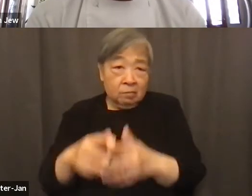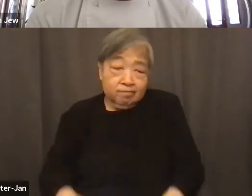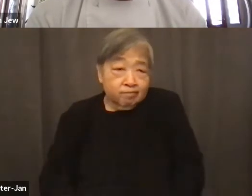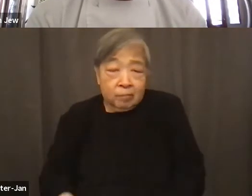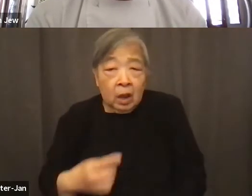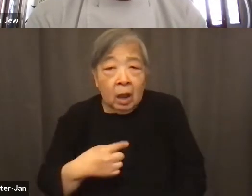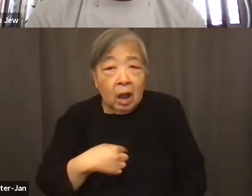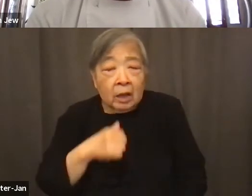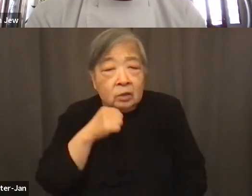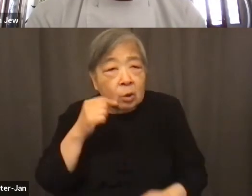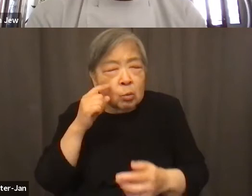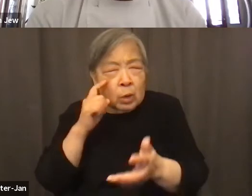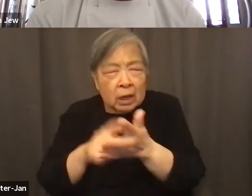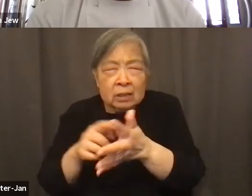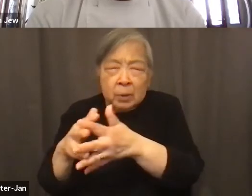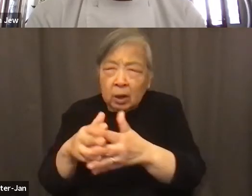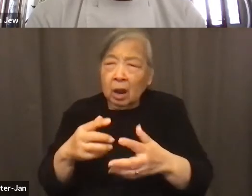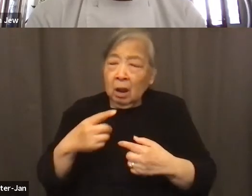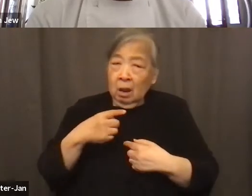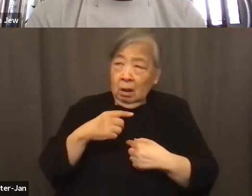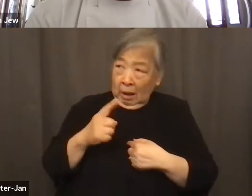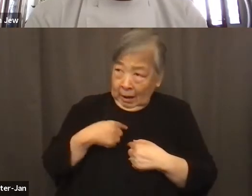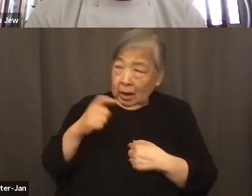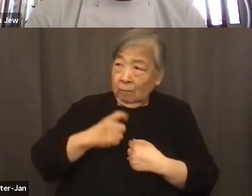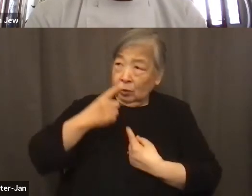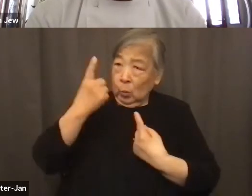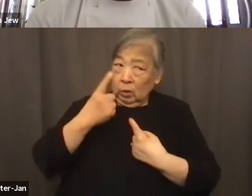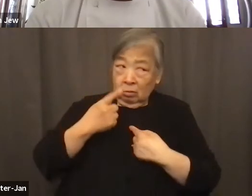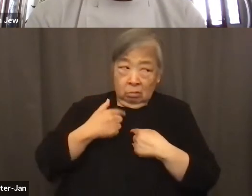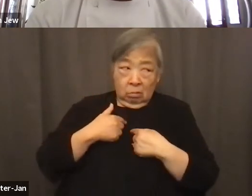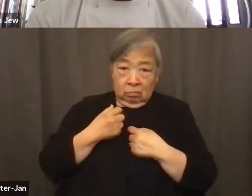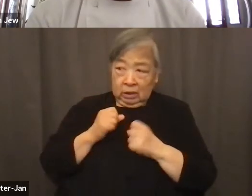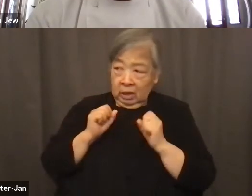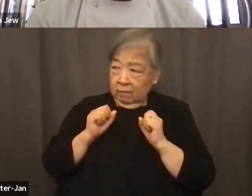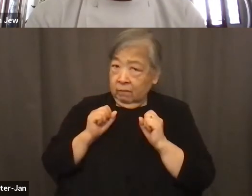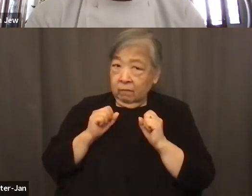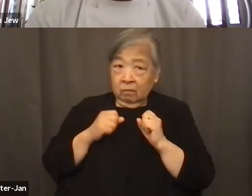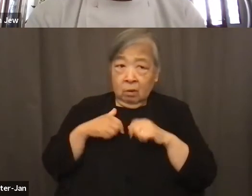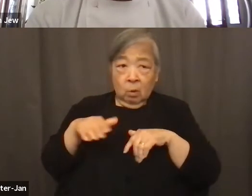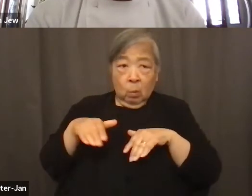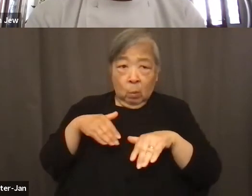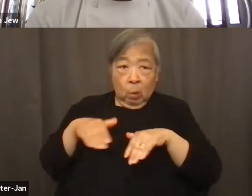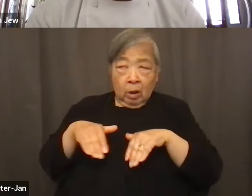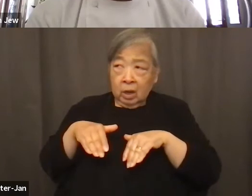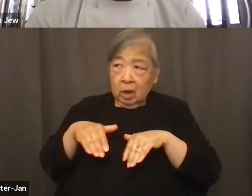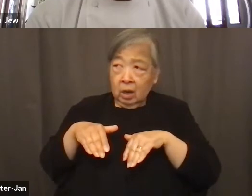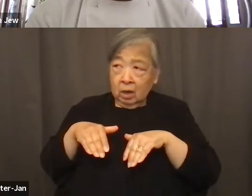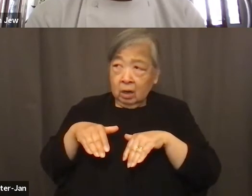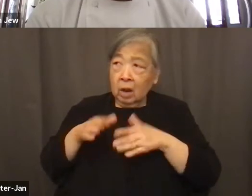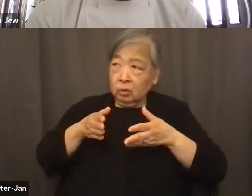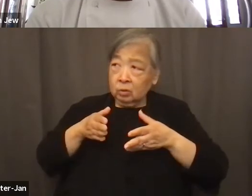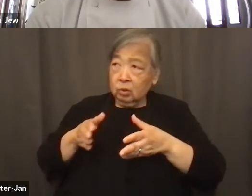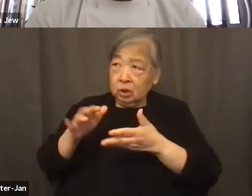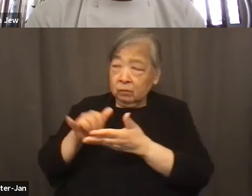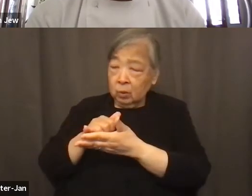where I have to wonder whether or not we're safe walking on the streets of New York or San Francisco